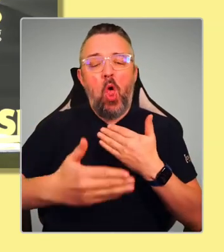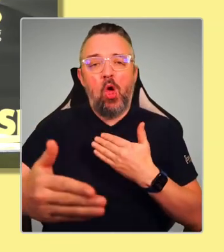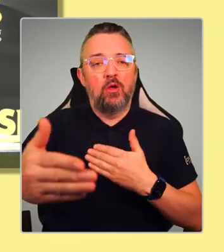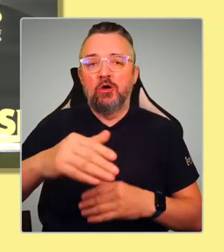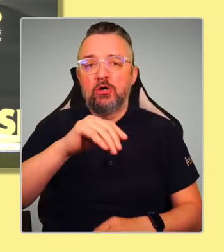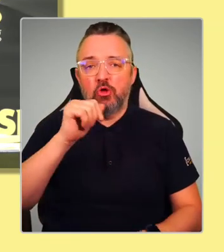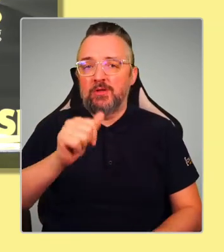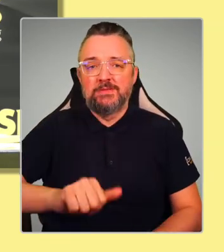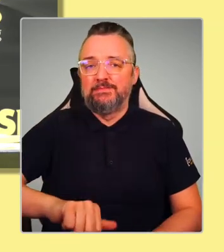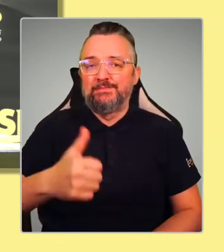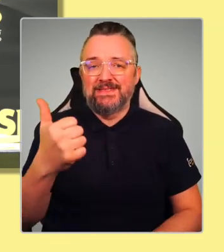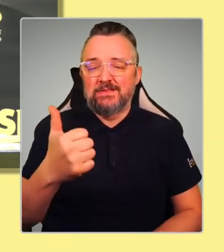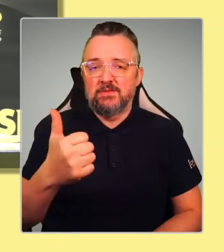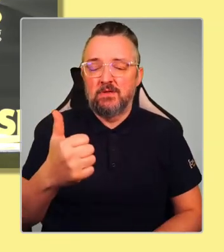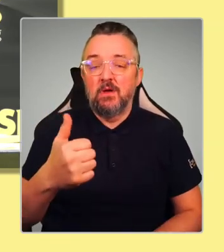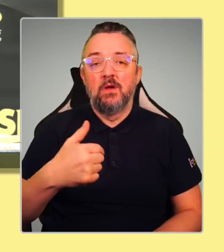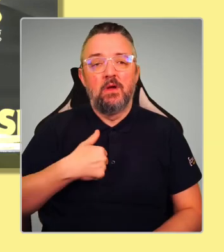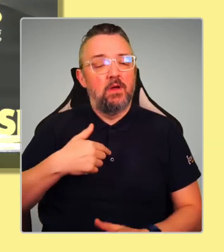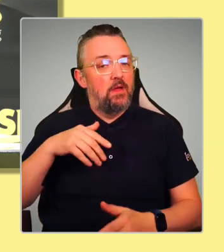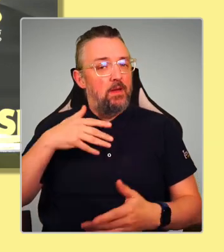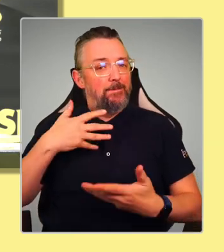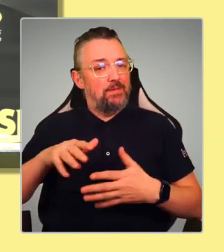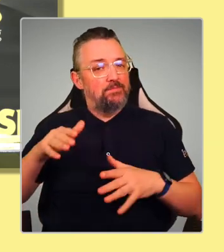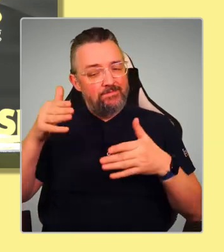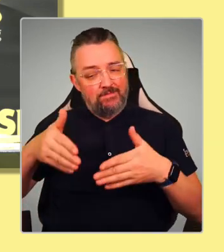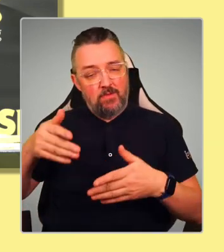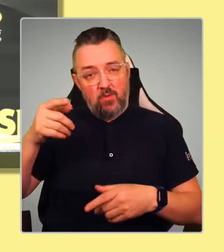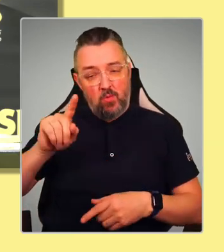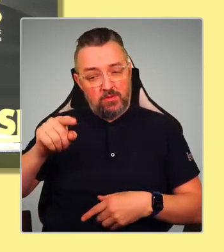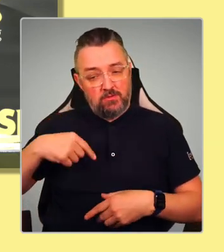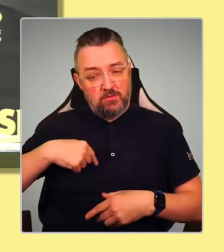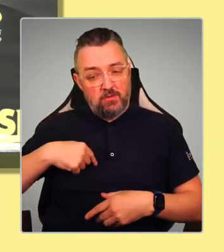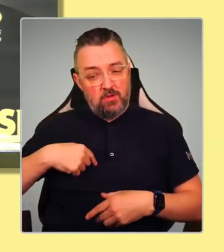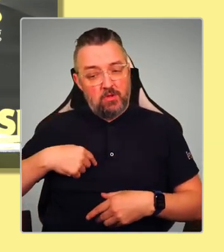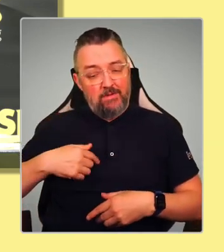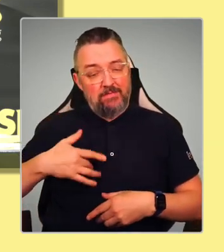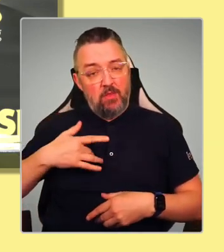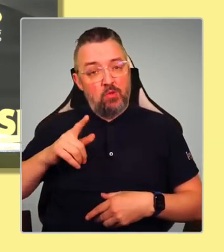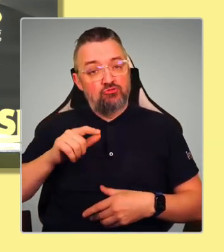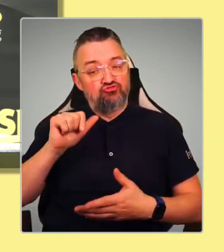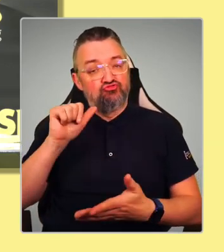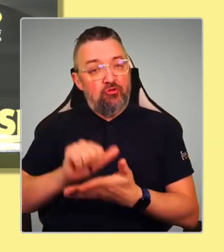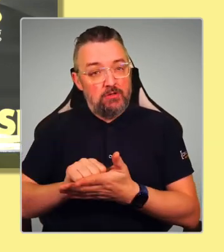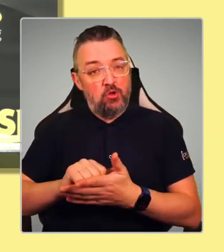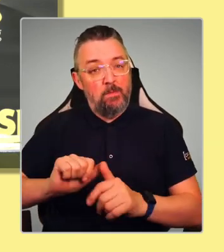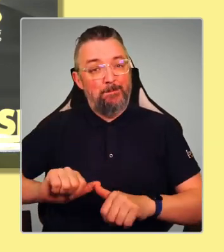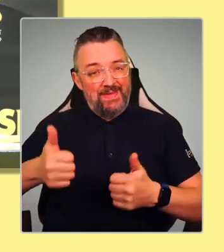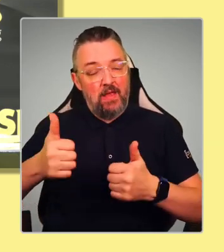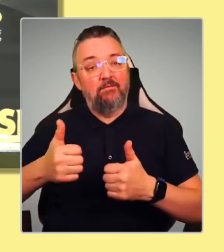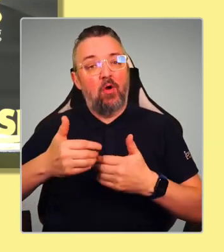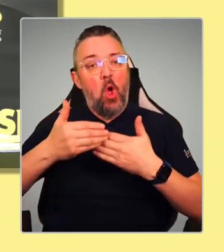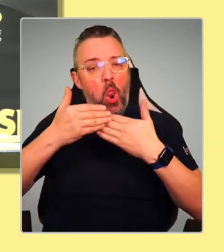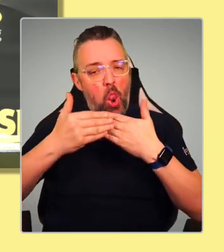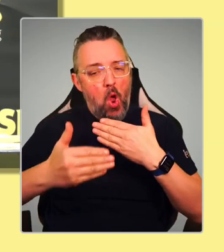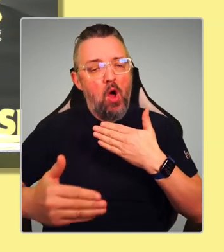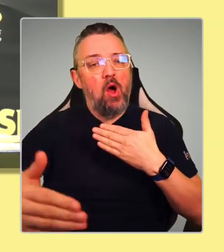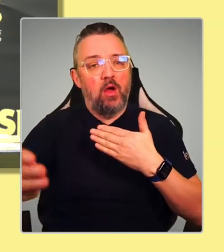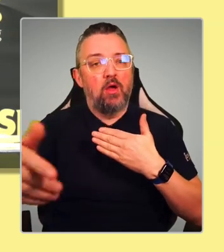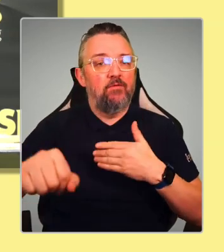to focus on what was the right decision that was going to be right for the country on the longer term, because I think that's very important when you're making decisions.